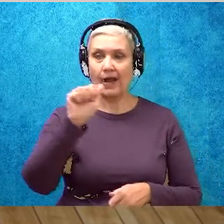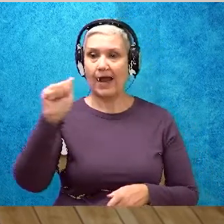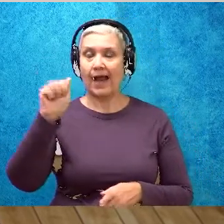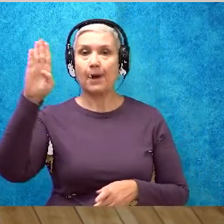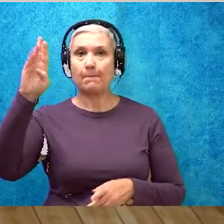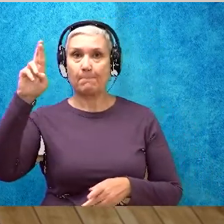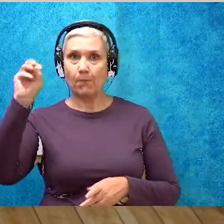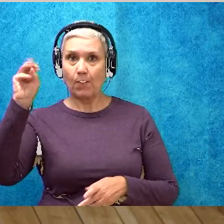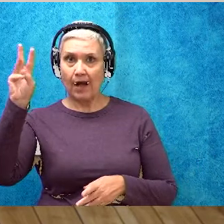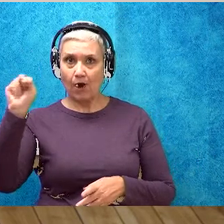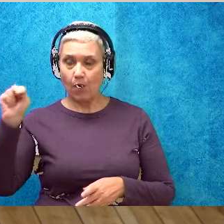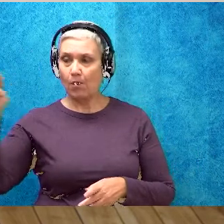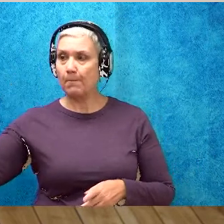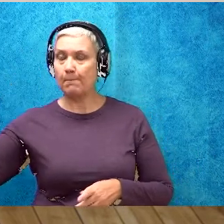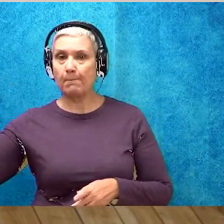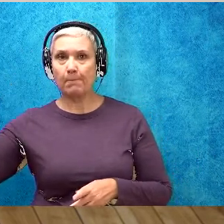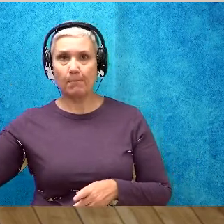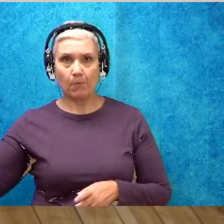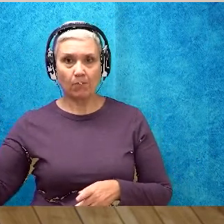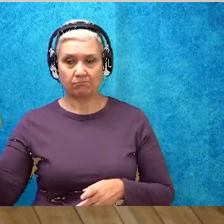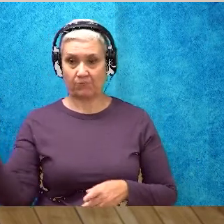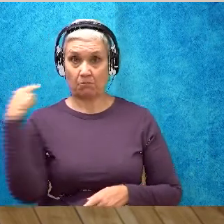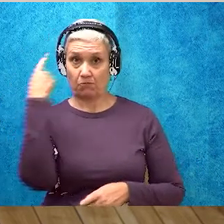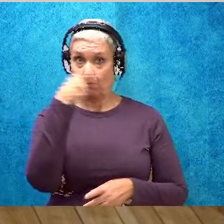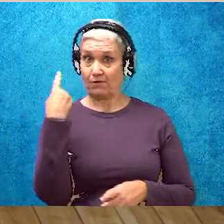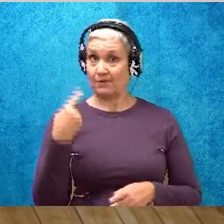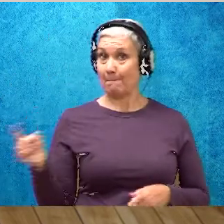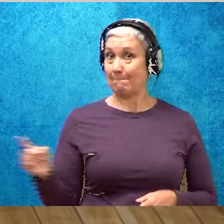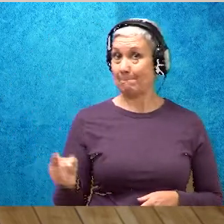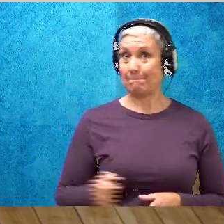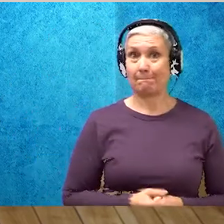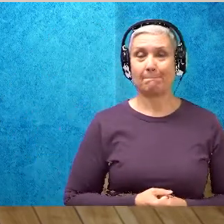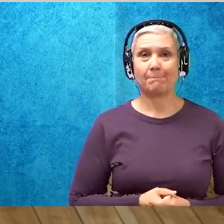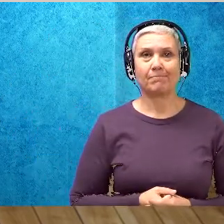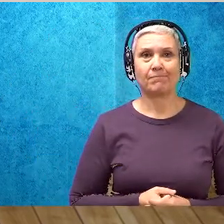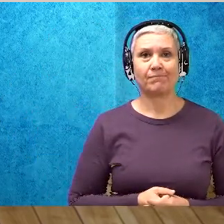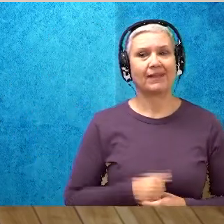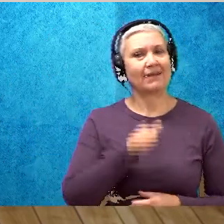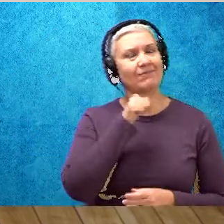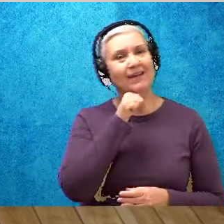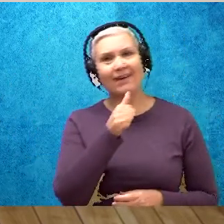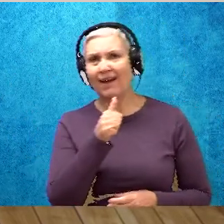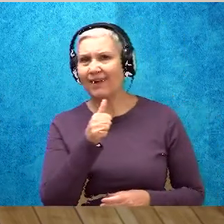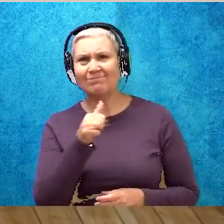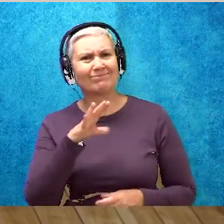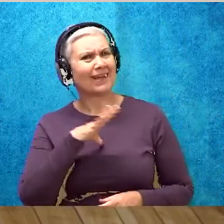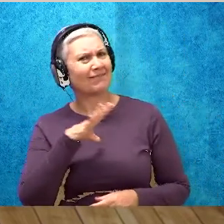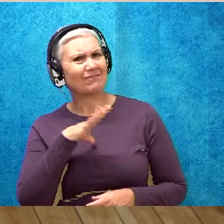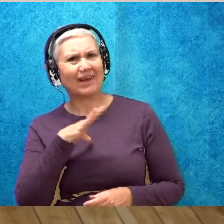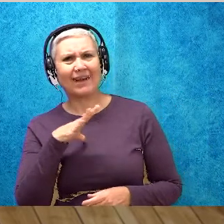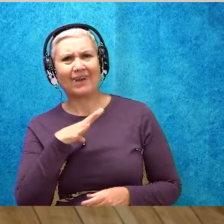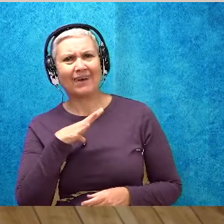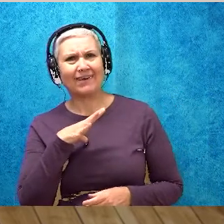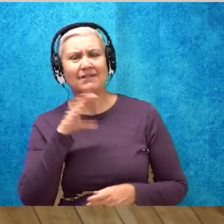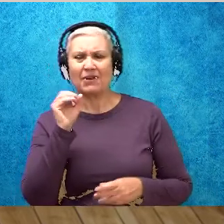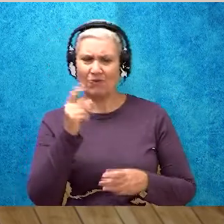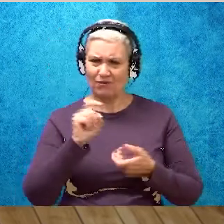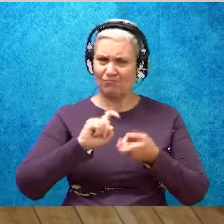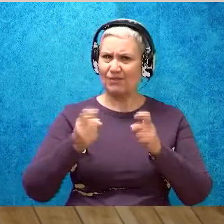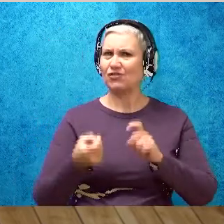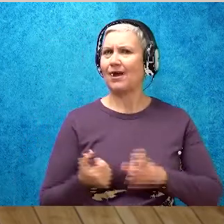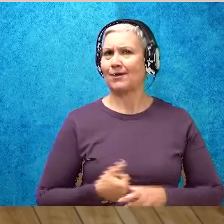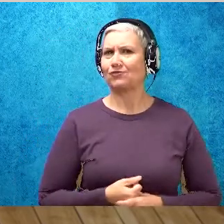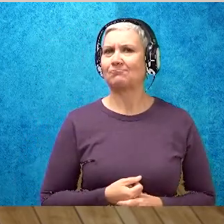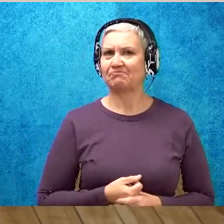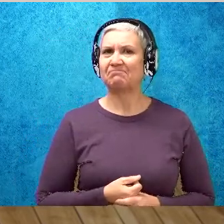mule. Does yours look like mine? If it does not, okay, that's okay. I'll give you a second to make your